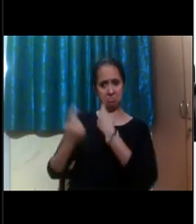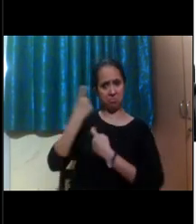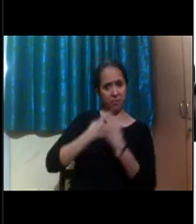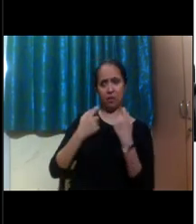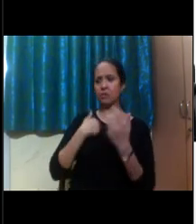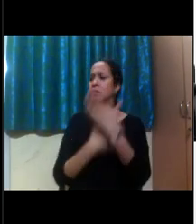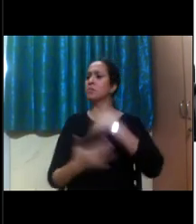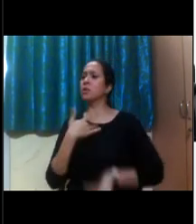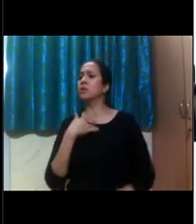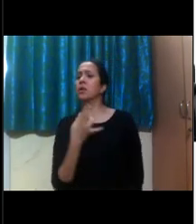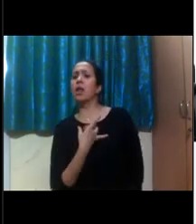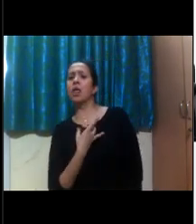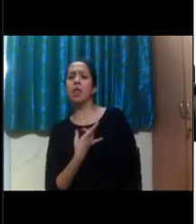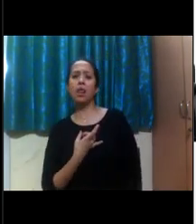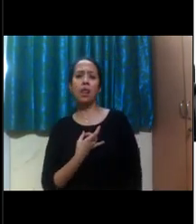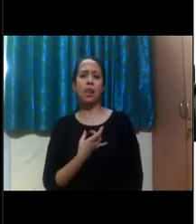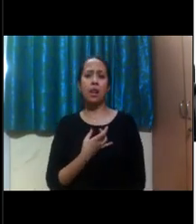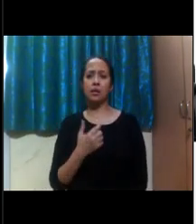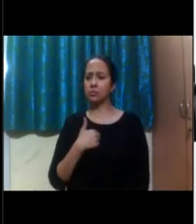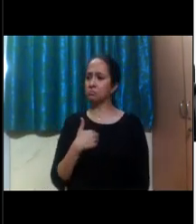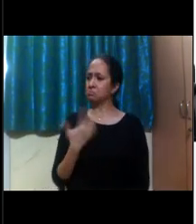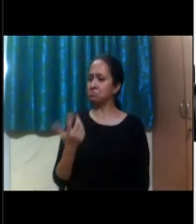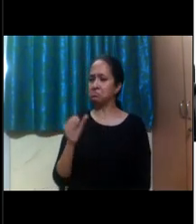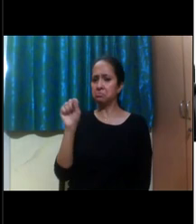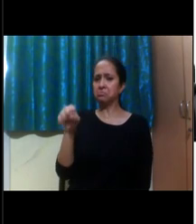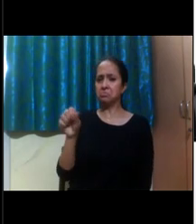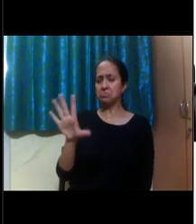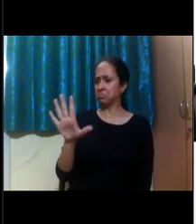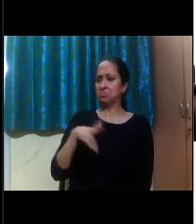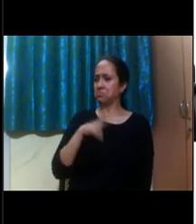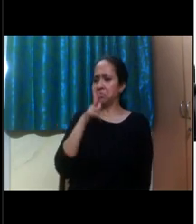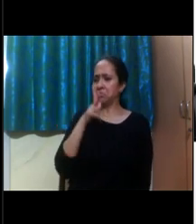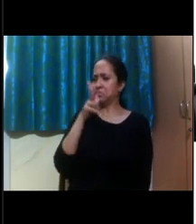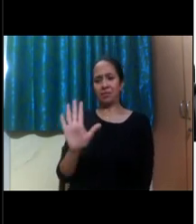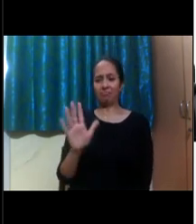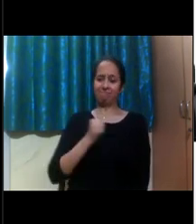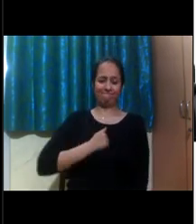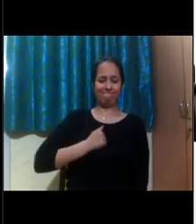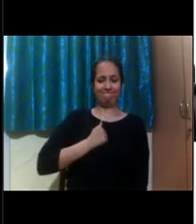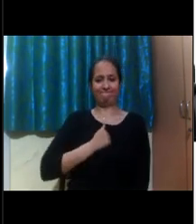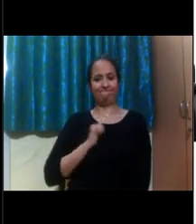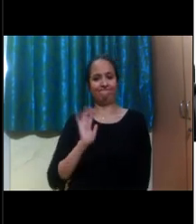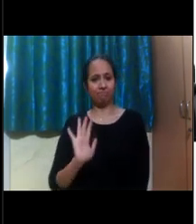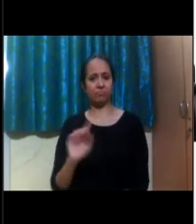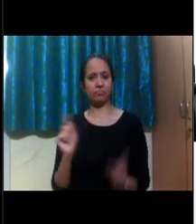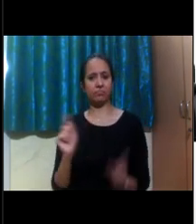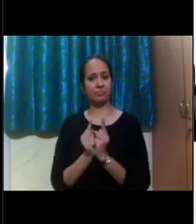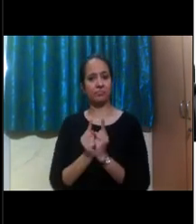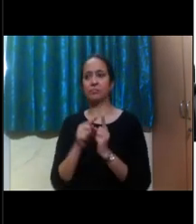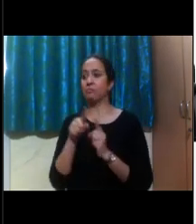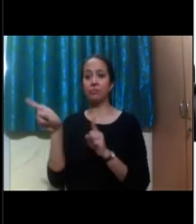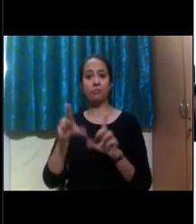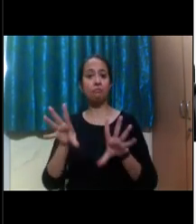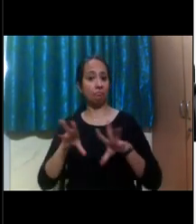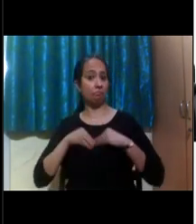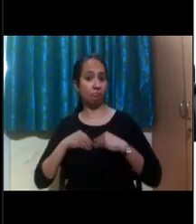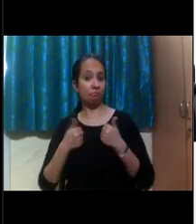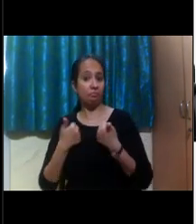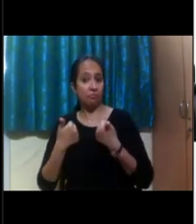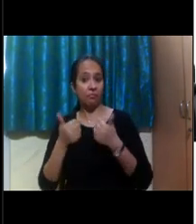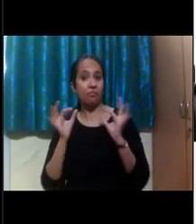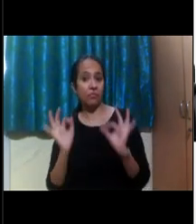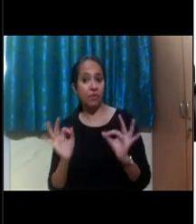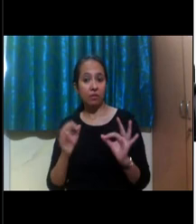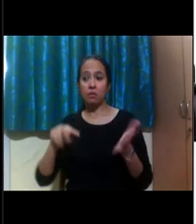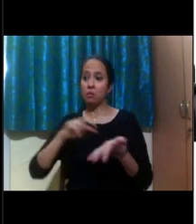and I've just been able to say that, sorry, I can't discuss that, you know, um, so that's always a pretty